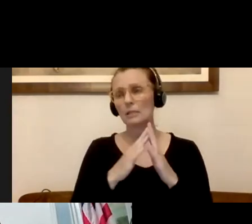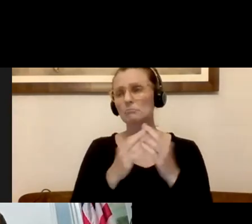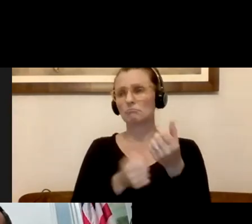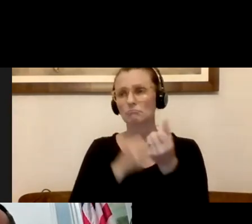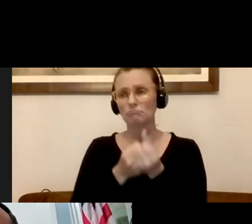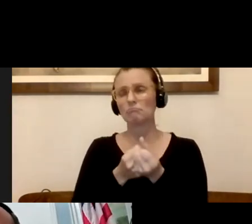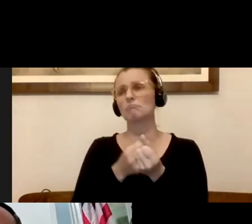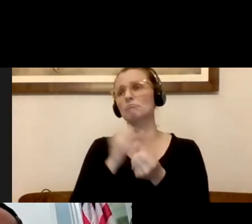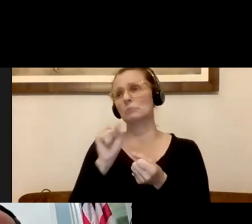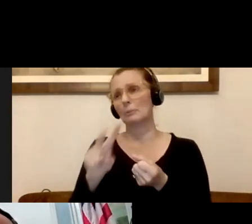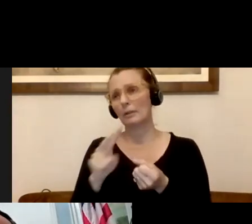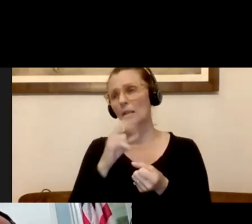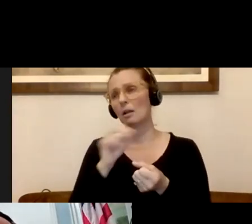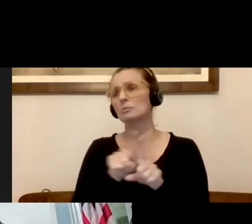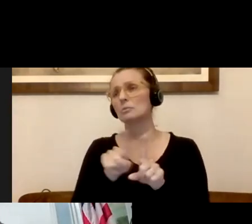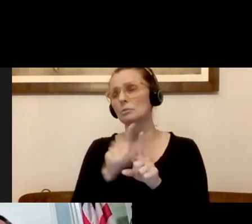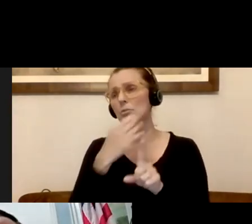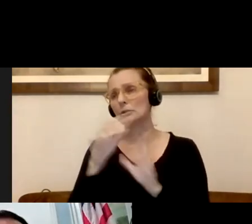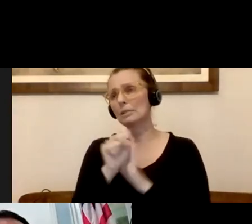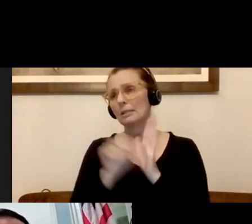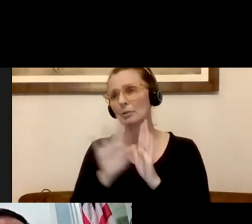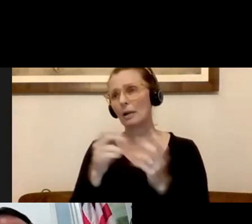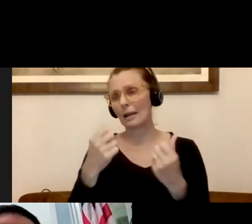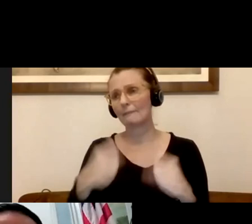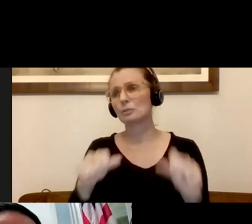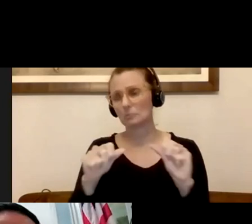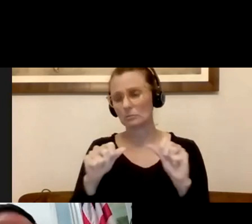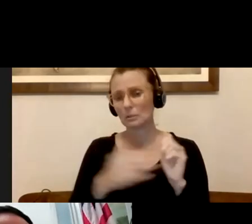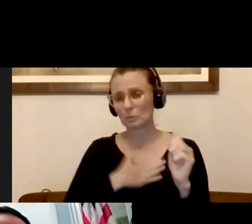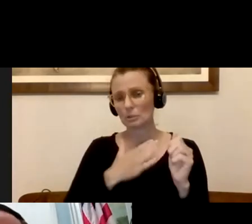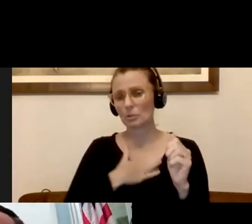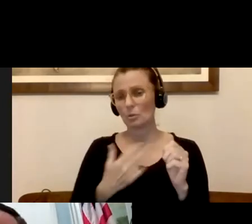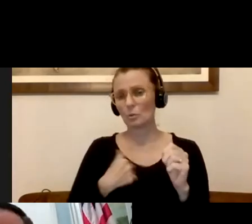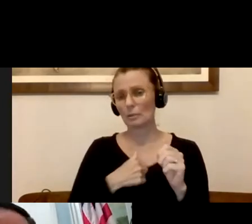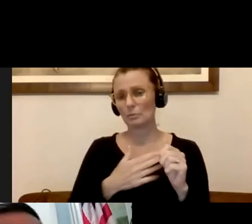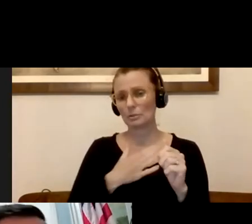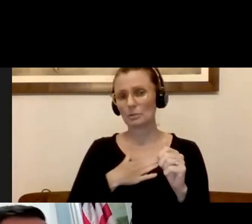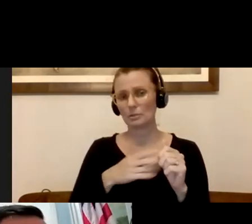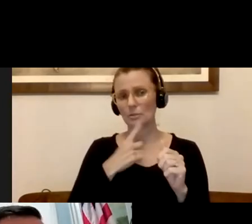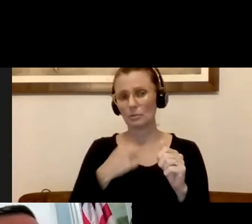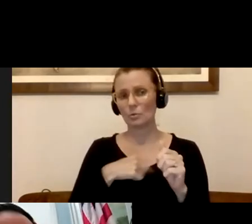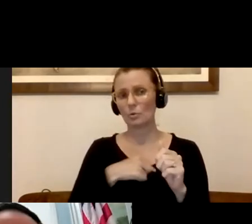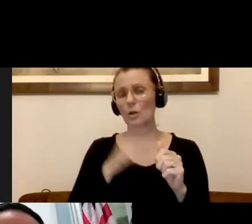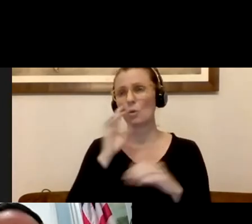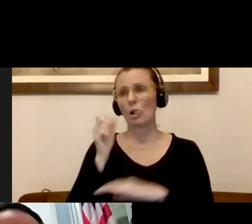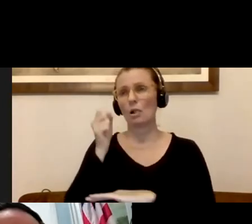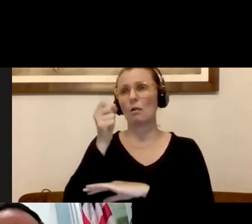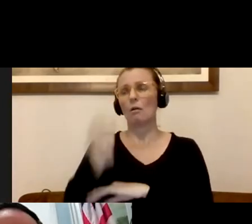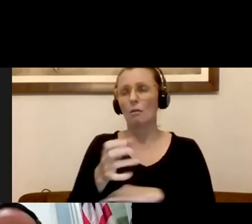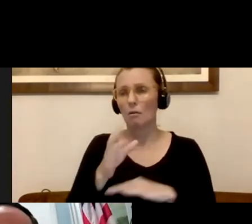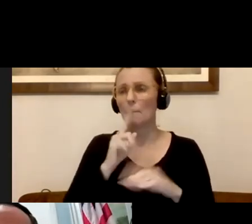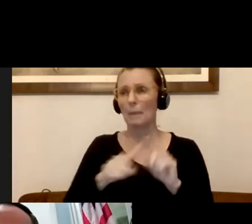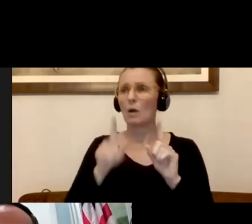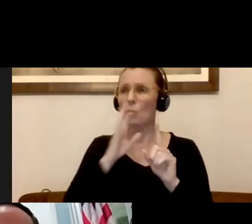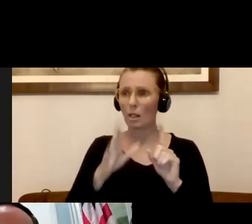virus impact and everything. Our efforts are appreciated. Thank you, Alan. We appreciate you and everyone else. Folks, we're going to overcome this not by the mayor issuing any decree